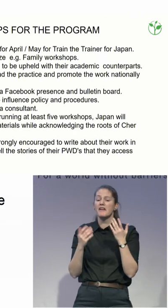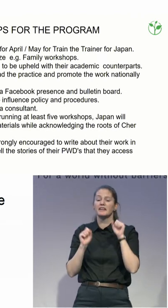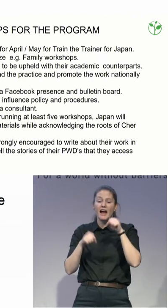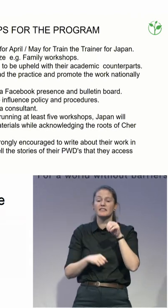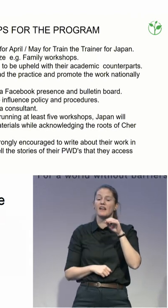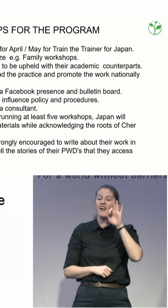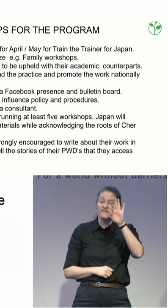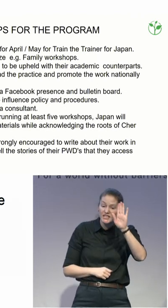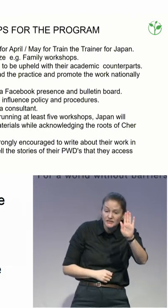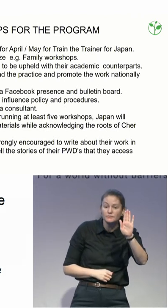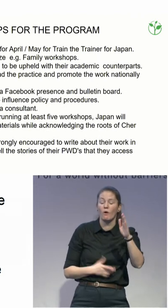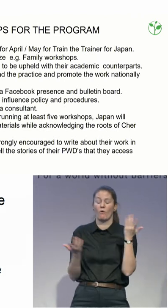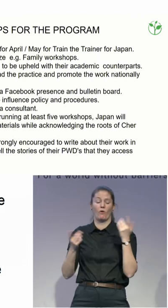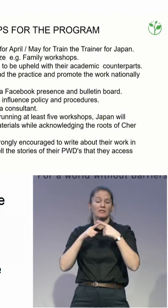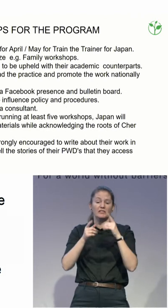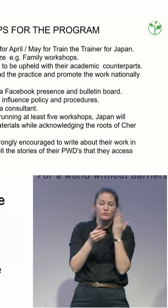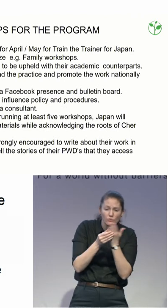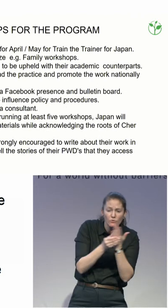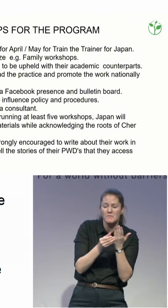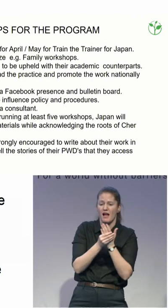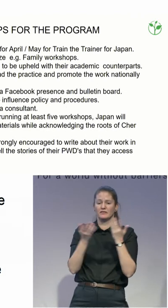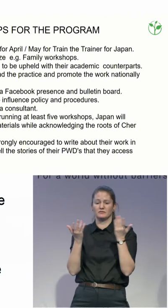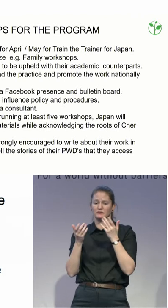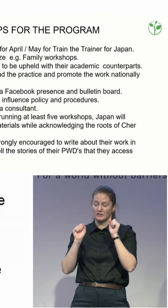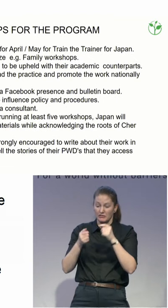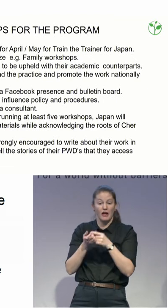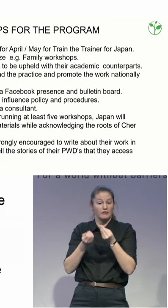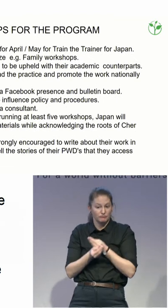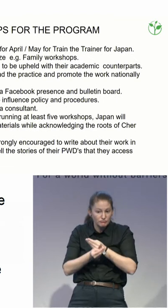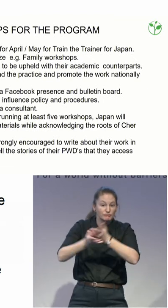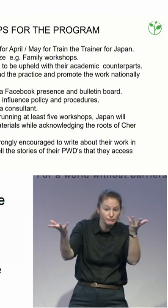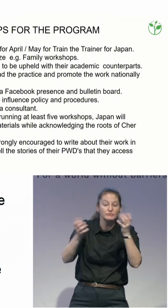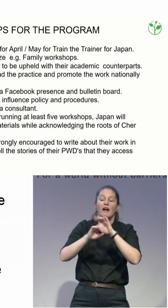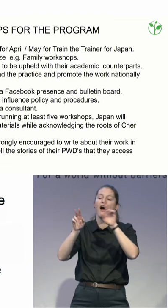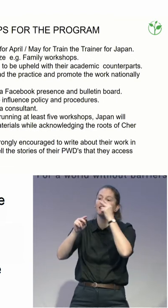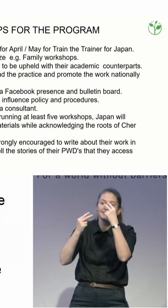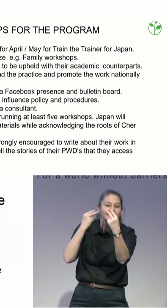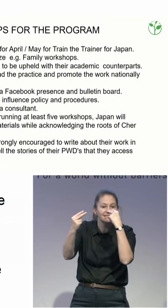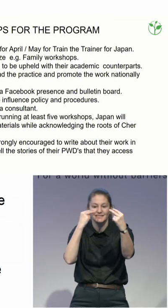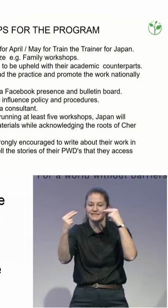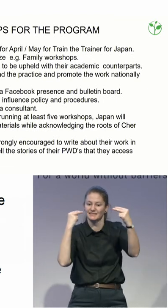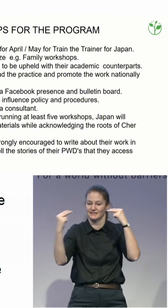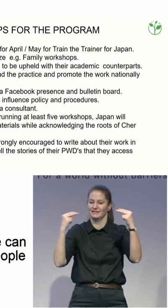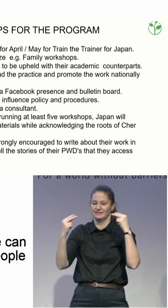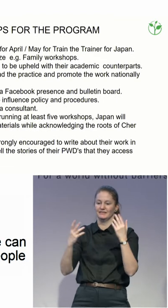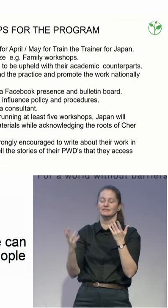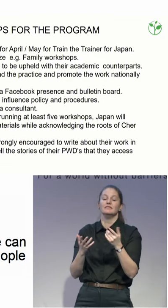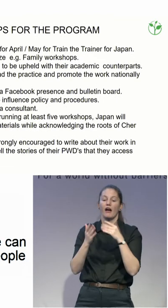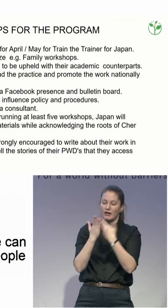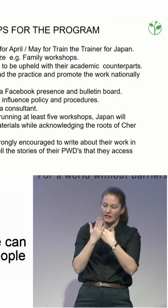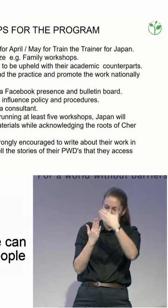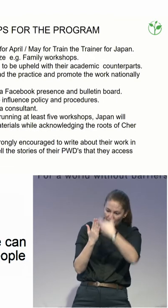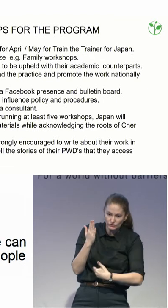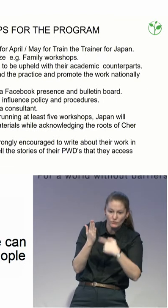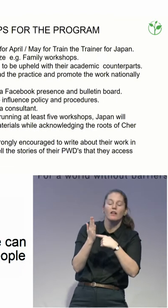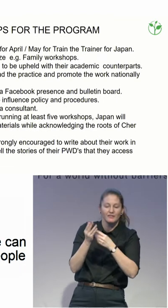results of it. And there's also a community campaign run by people that are, I guess, not working